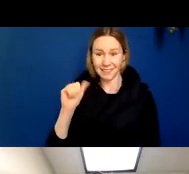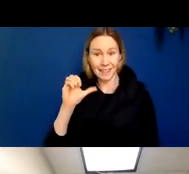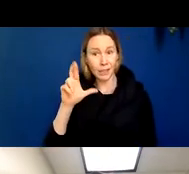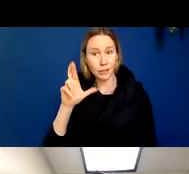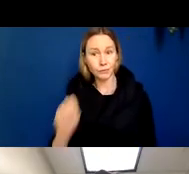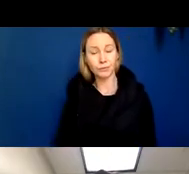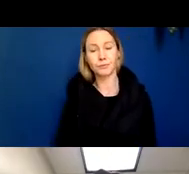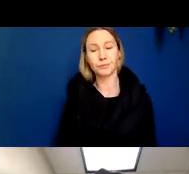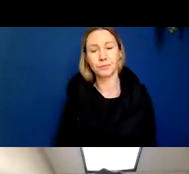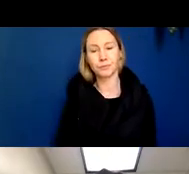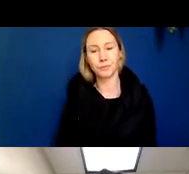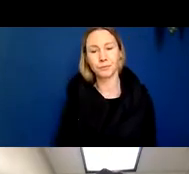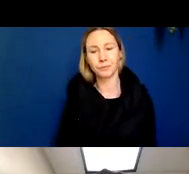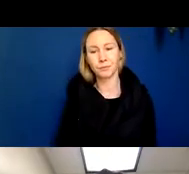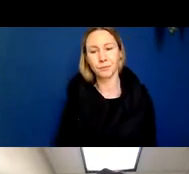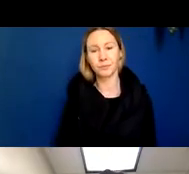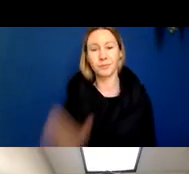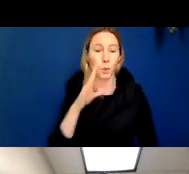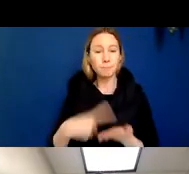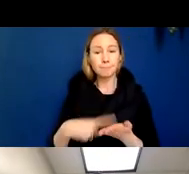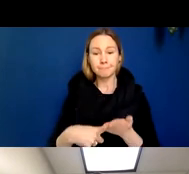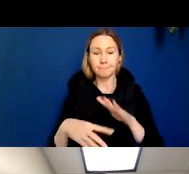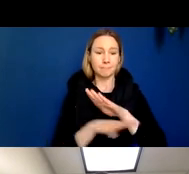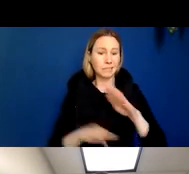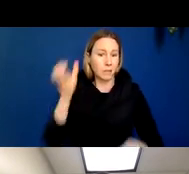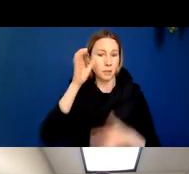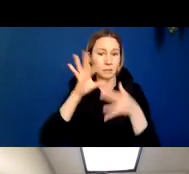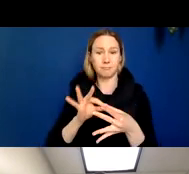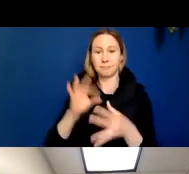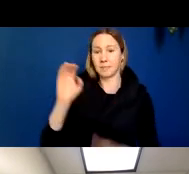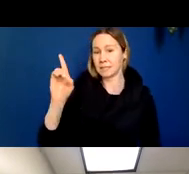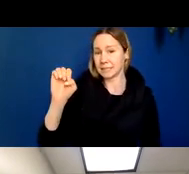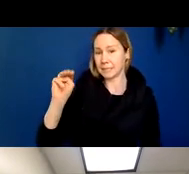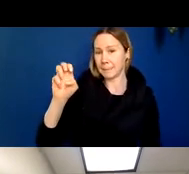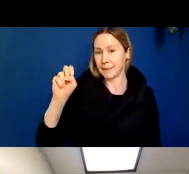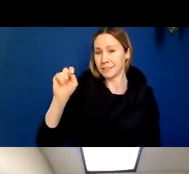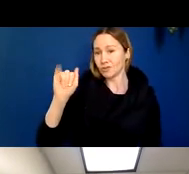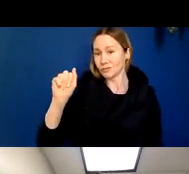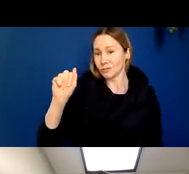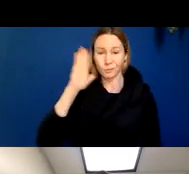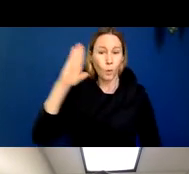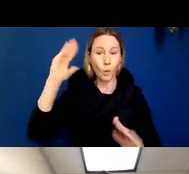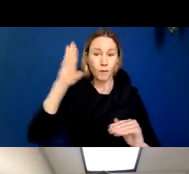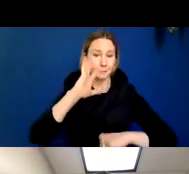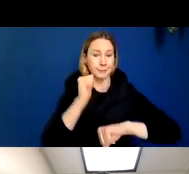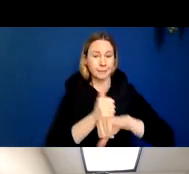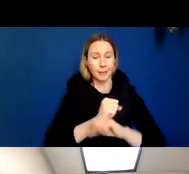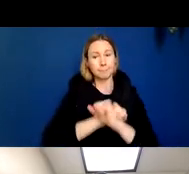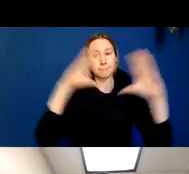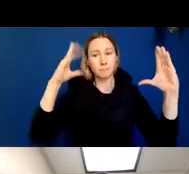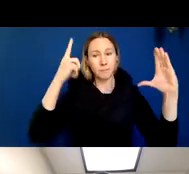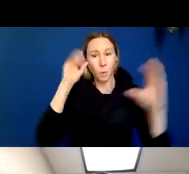basic concepts around dementia that hopefully will set the stage for the talks to come.